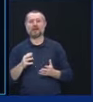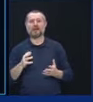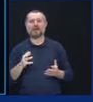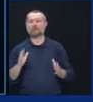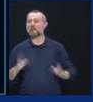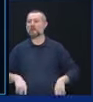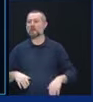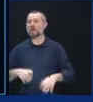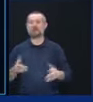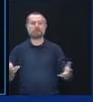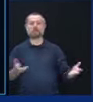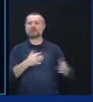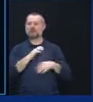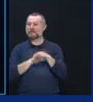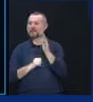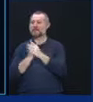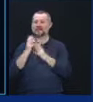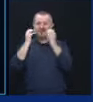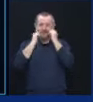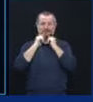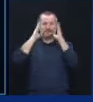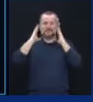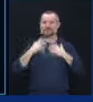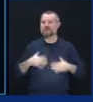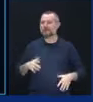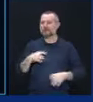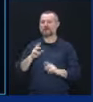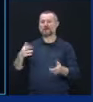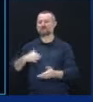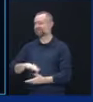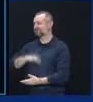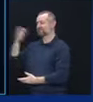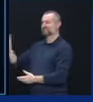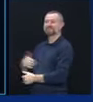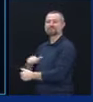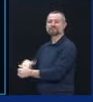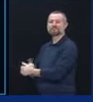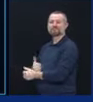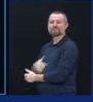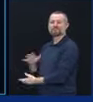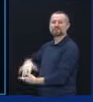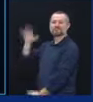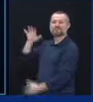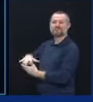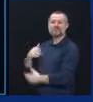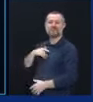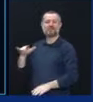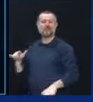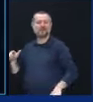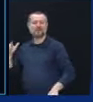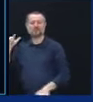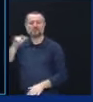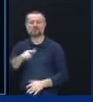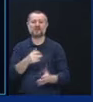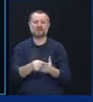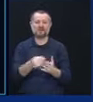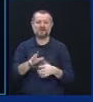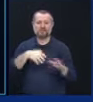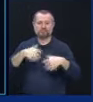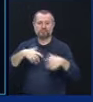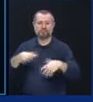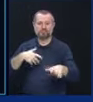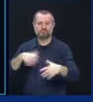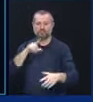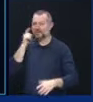it's too late. We sent planes to China to buy masks. Have the